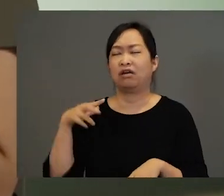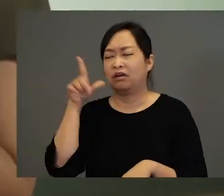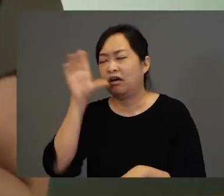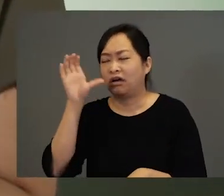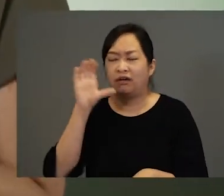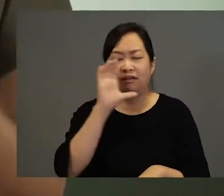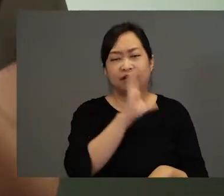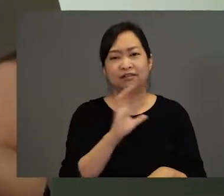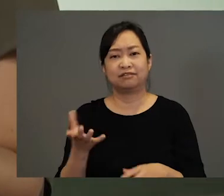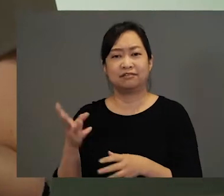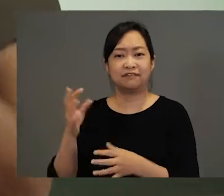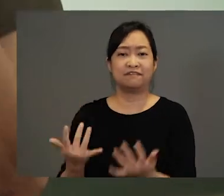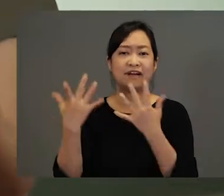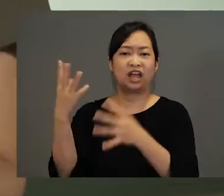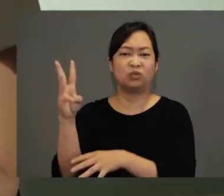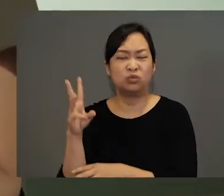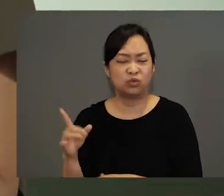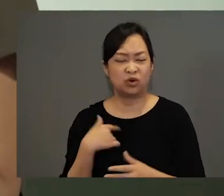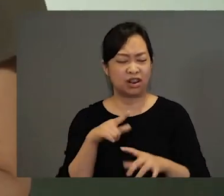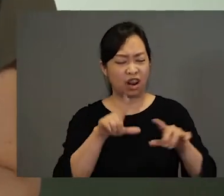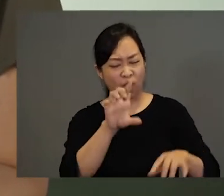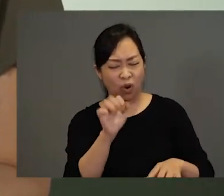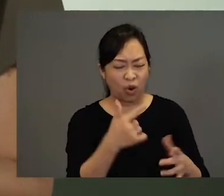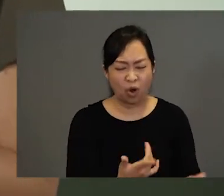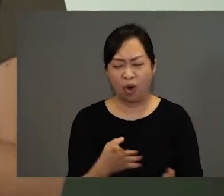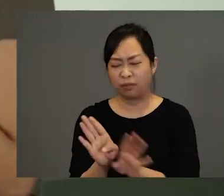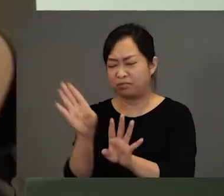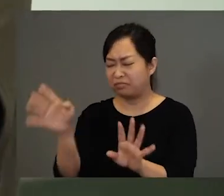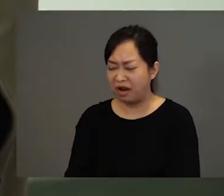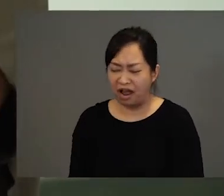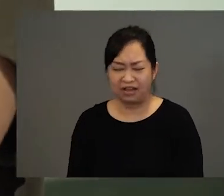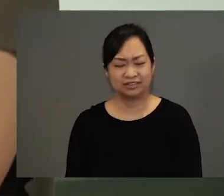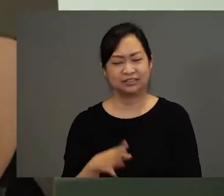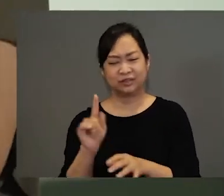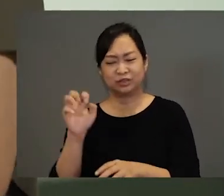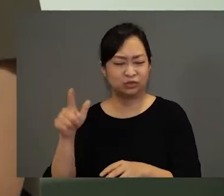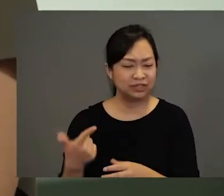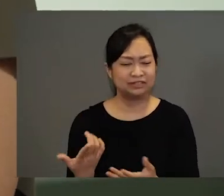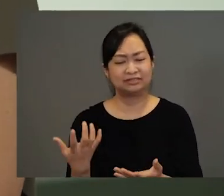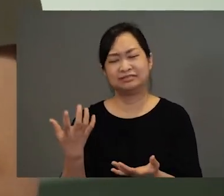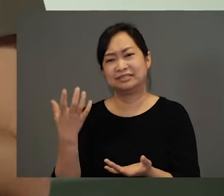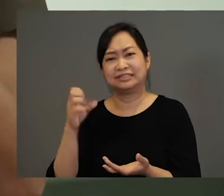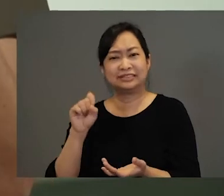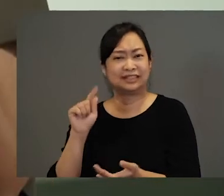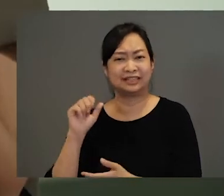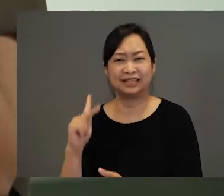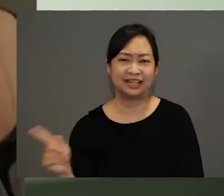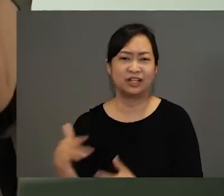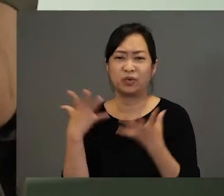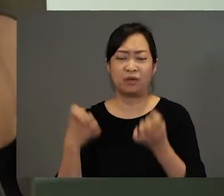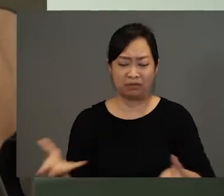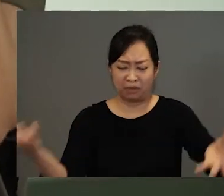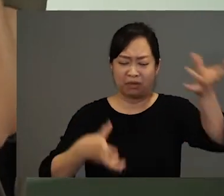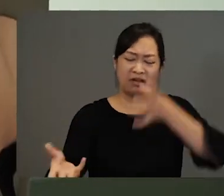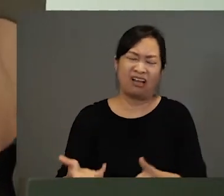looking and collecting firewood, pieces of logs, pieces of branches, pieces of twinks and sticks. He did not want to